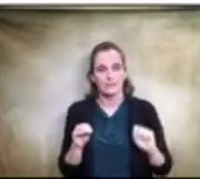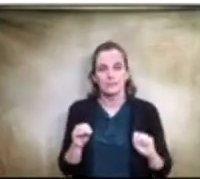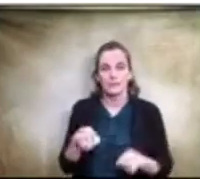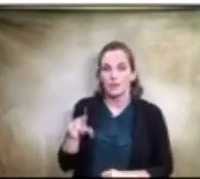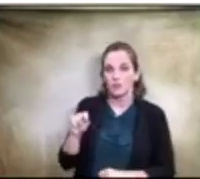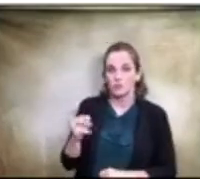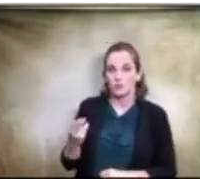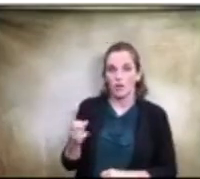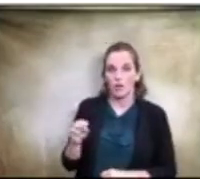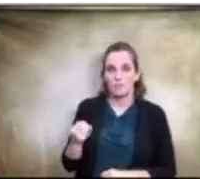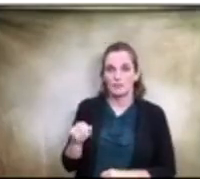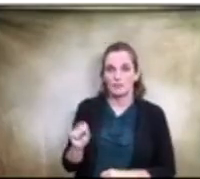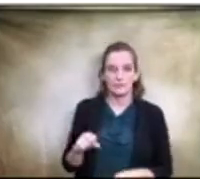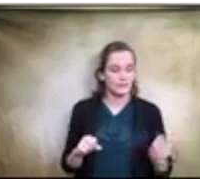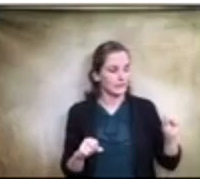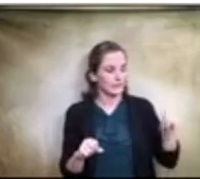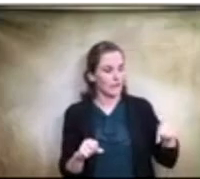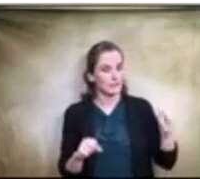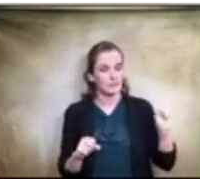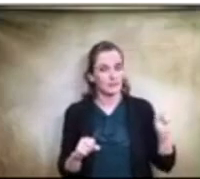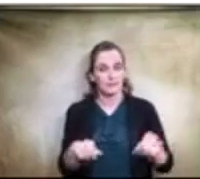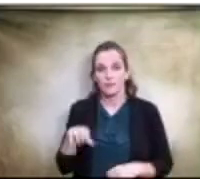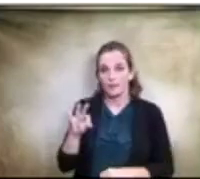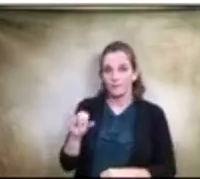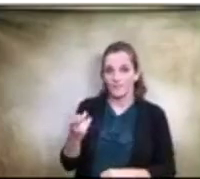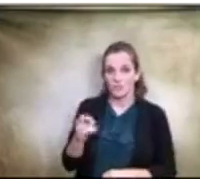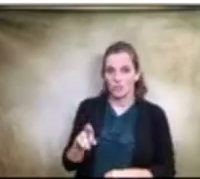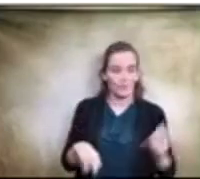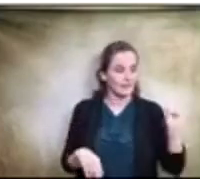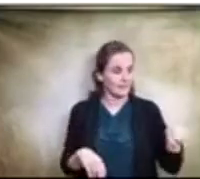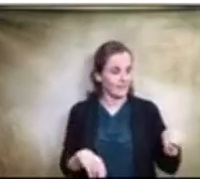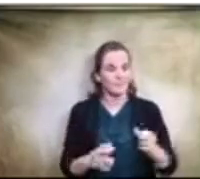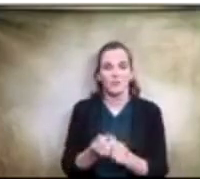yes and elmer fisher yes let us show that it passes 60.